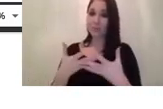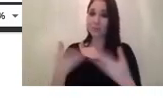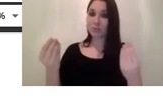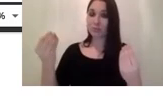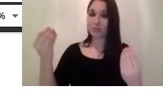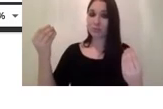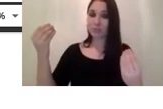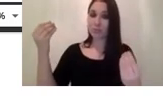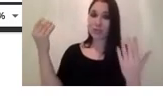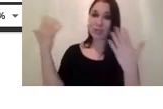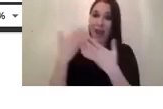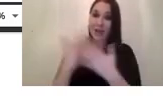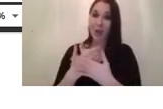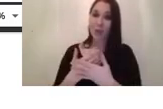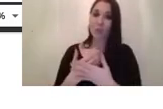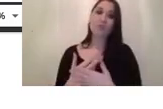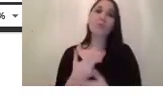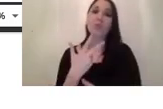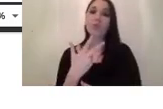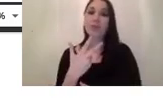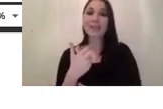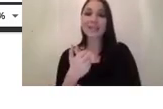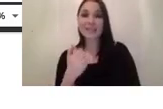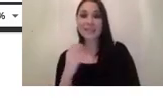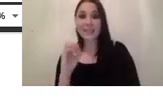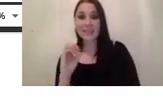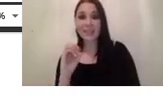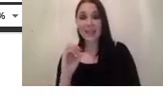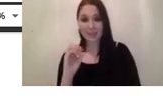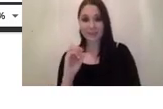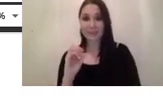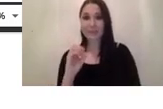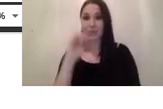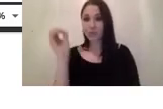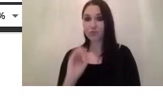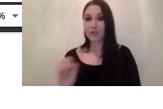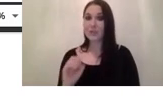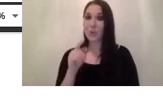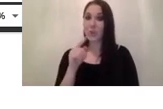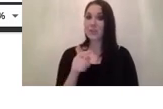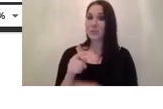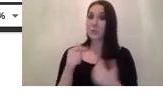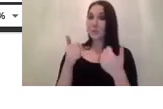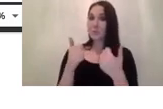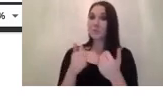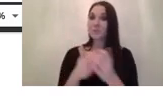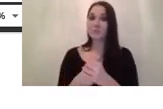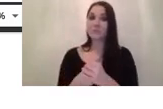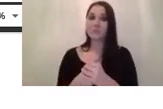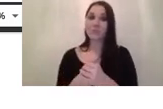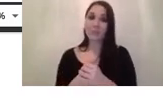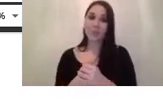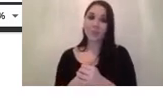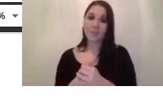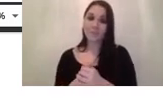360 degrees so this is really good when the object you want to see is actually smaller than the diameter of the ring